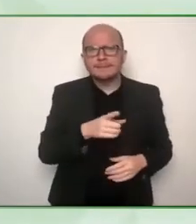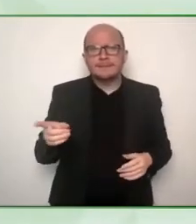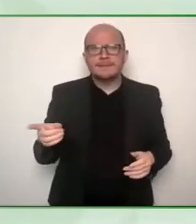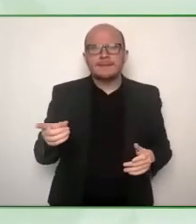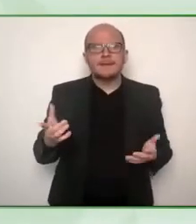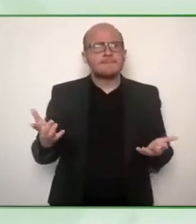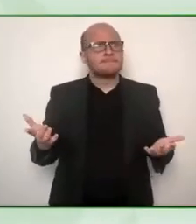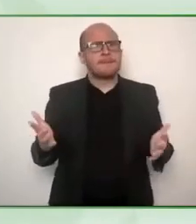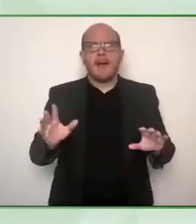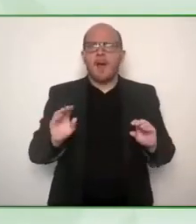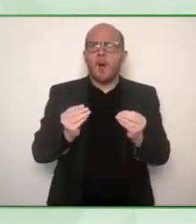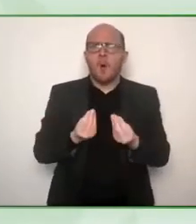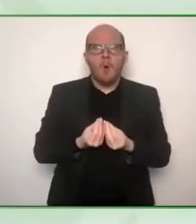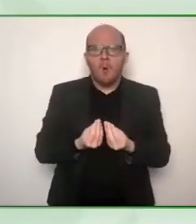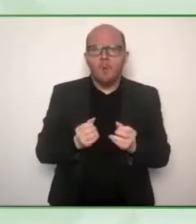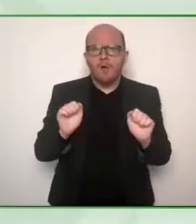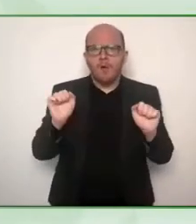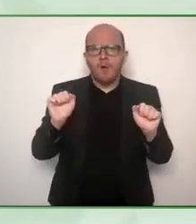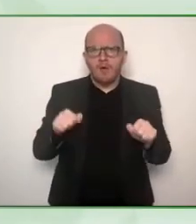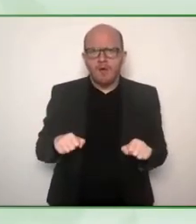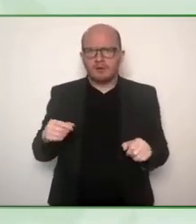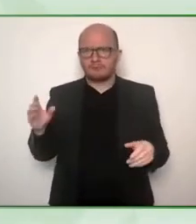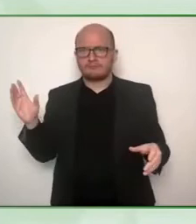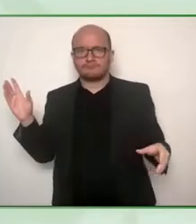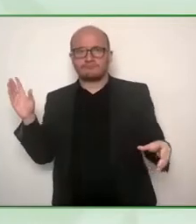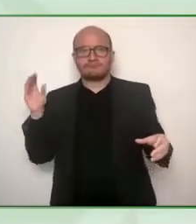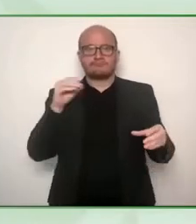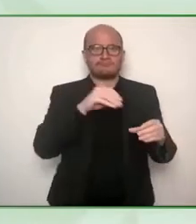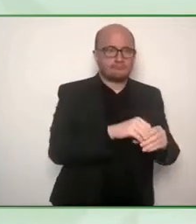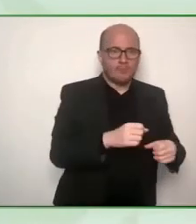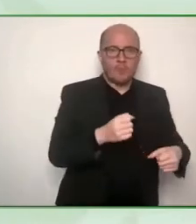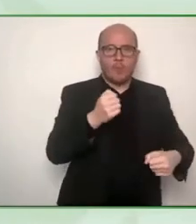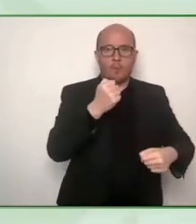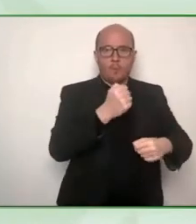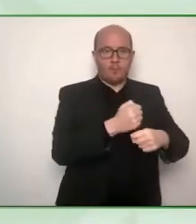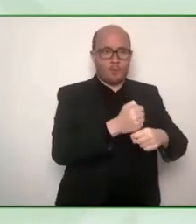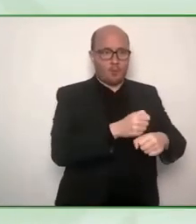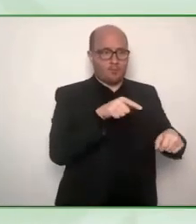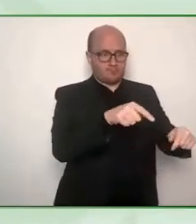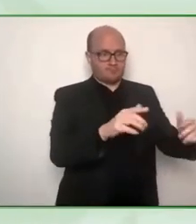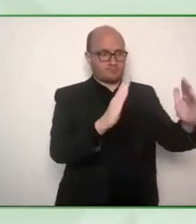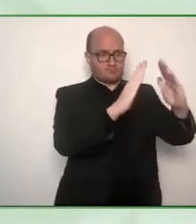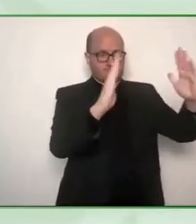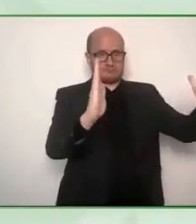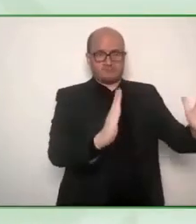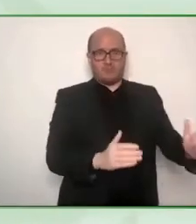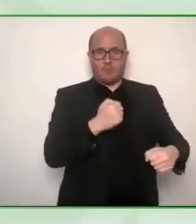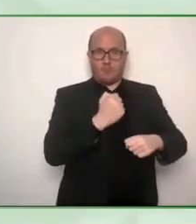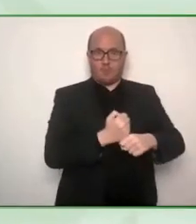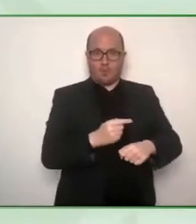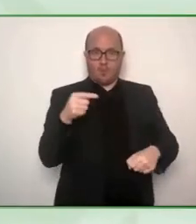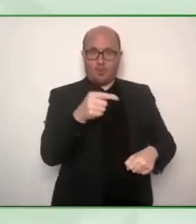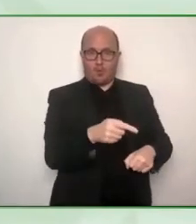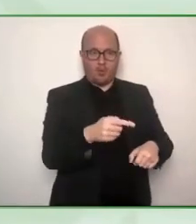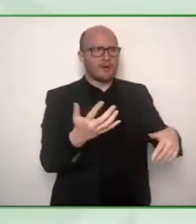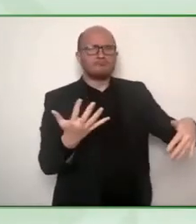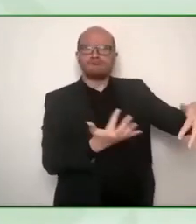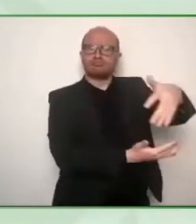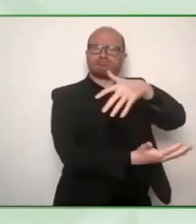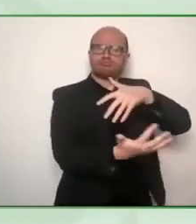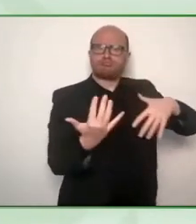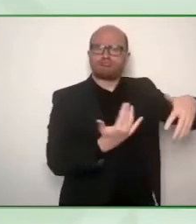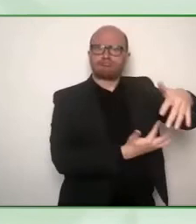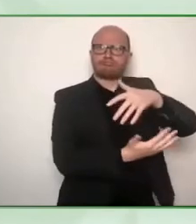with other people so that everybody is working together so would you say that there were kind of pros and